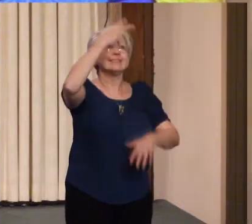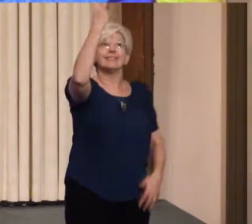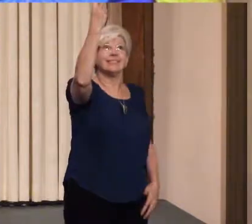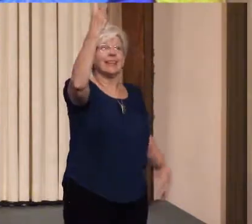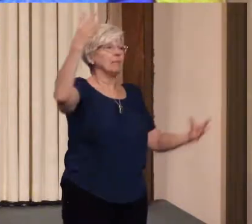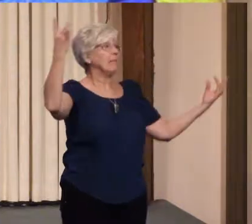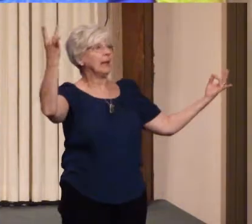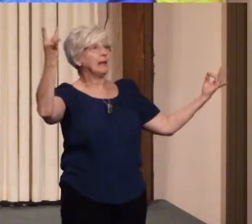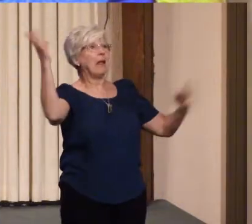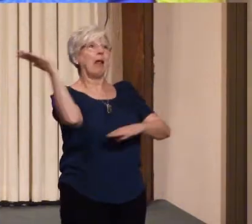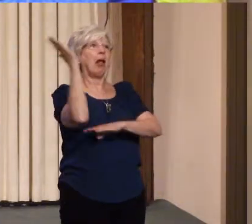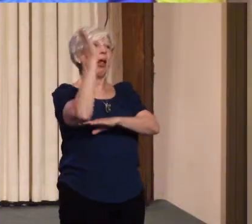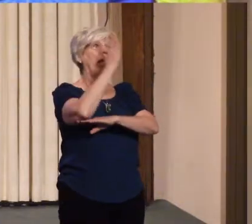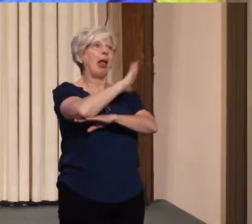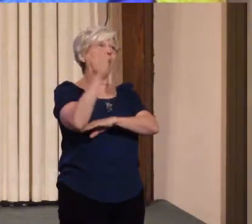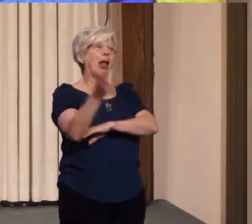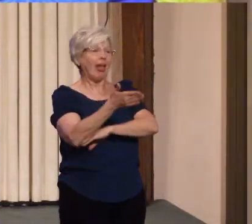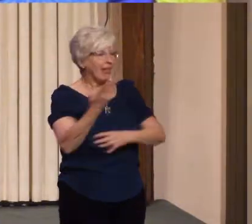do anybody any good.